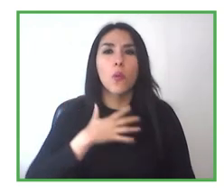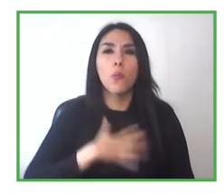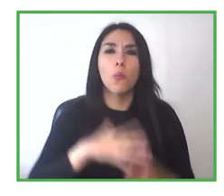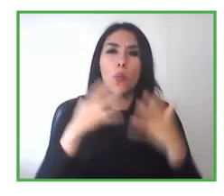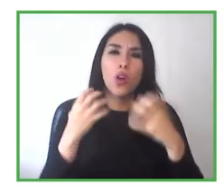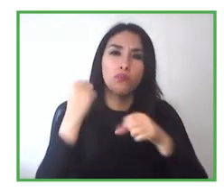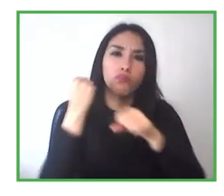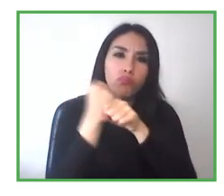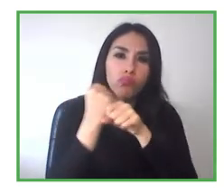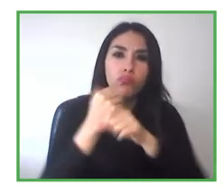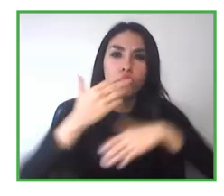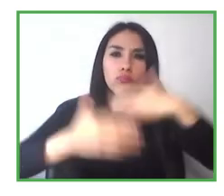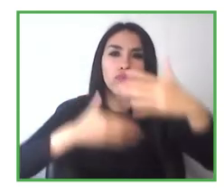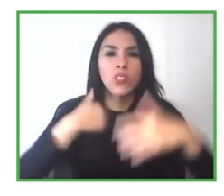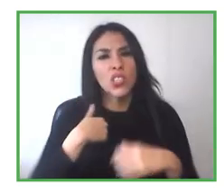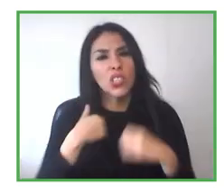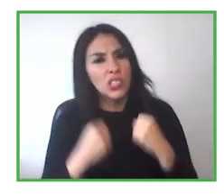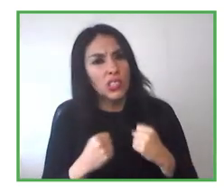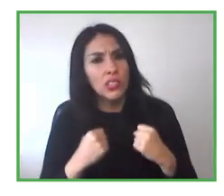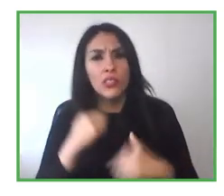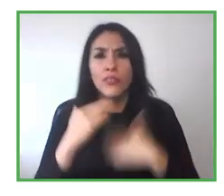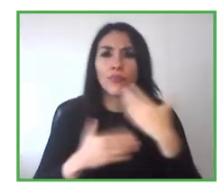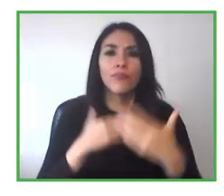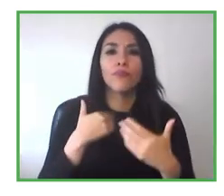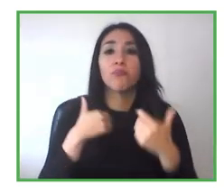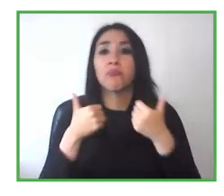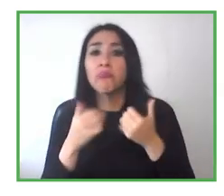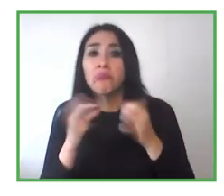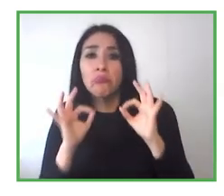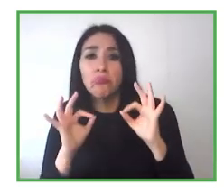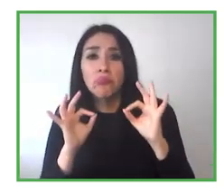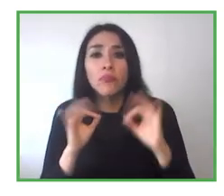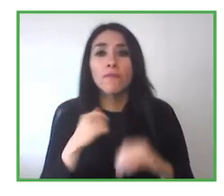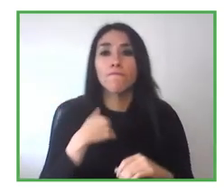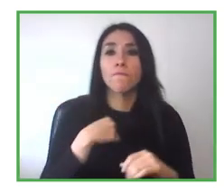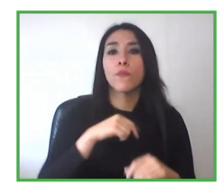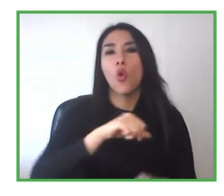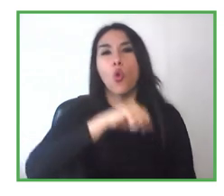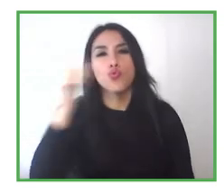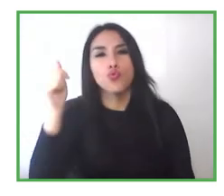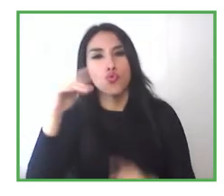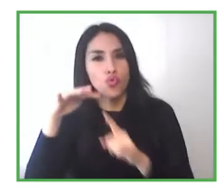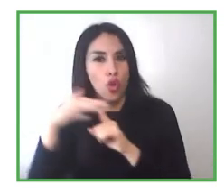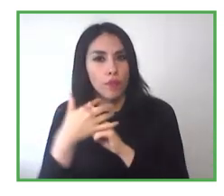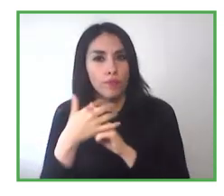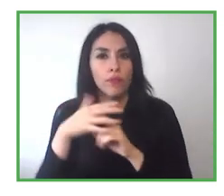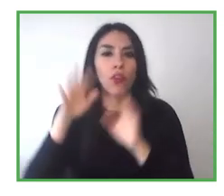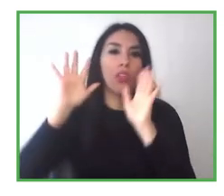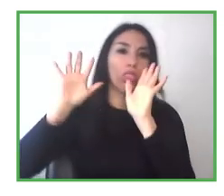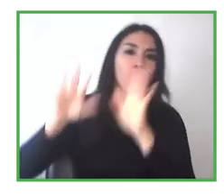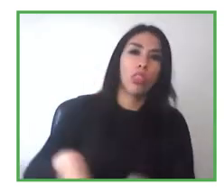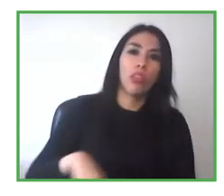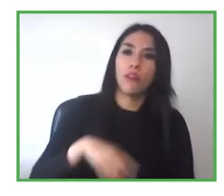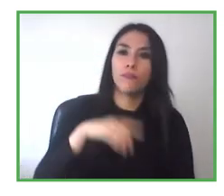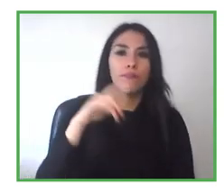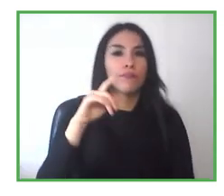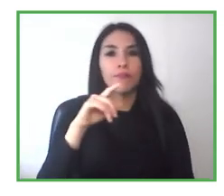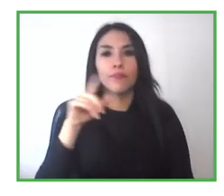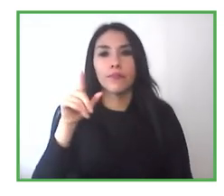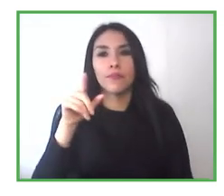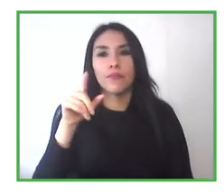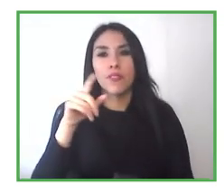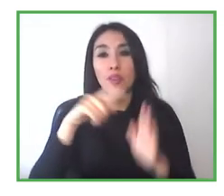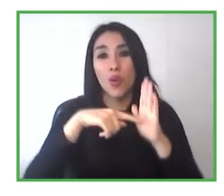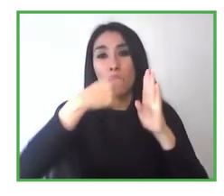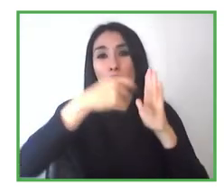those who don't, which prefer to pay projects of a work in inclusion,